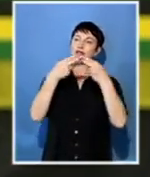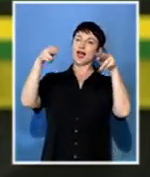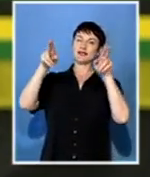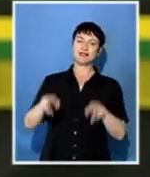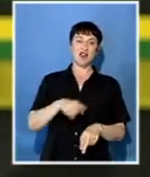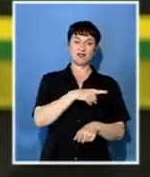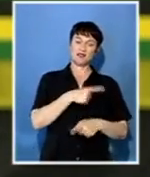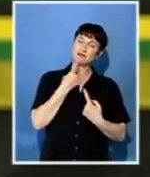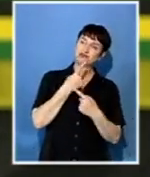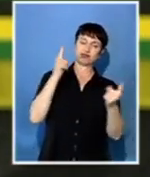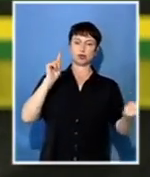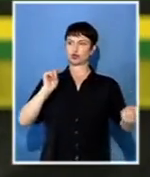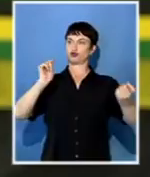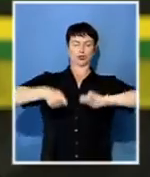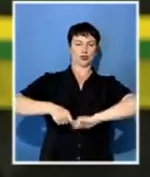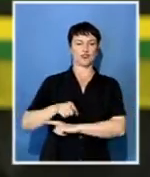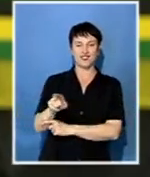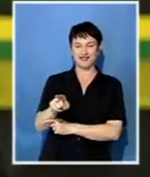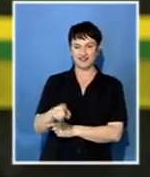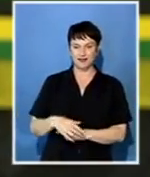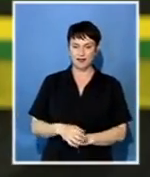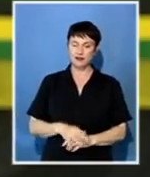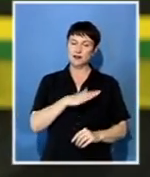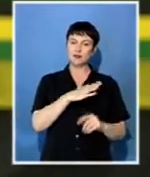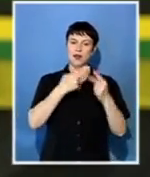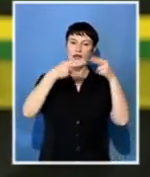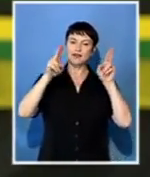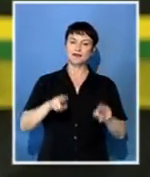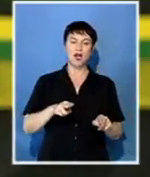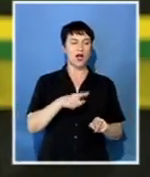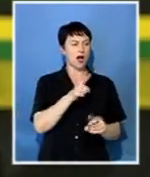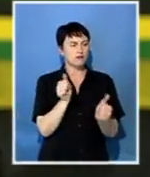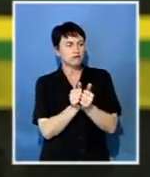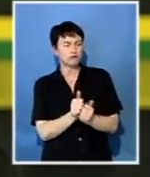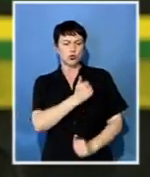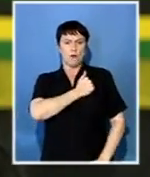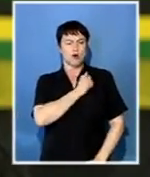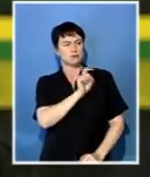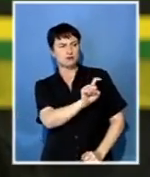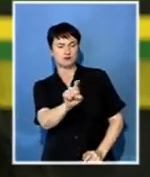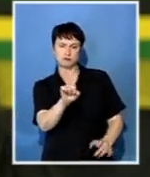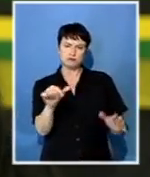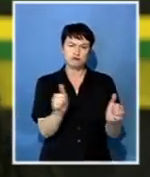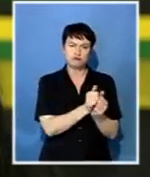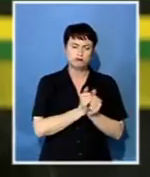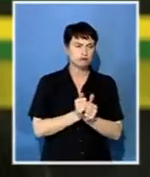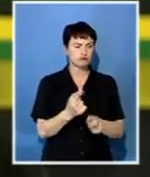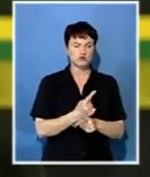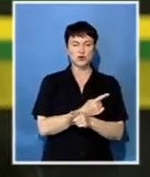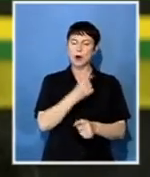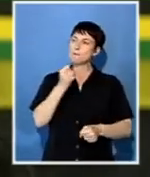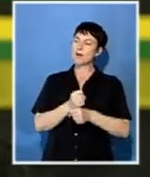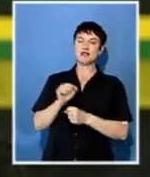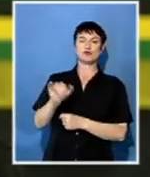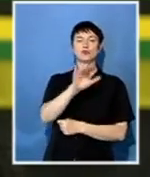looked like. Together with your theatre comrades, you challenged how theatre was made in